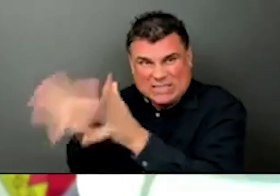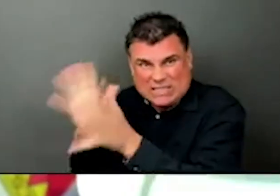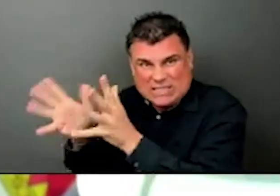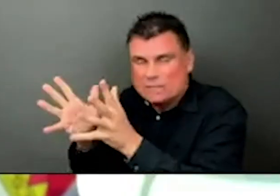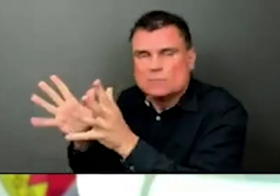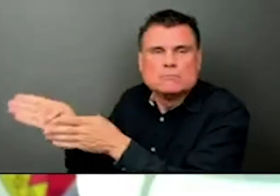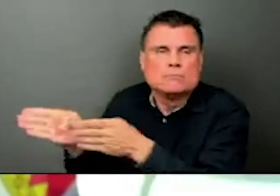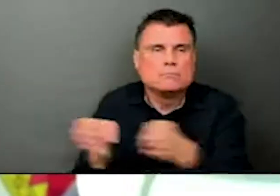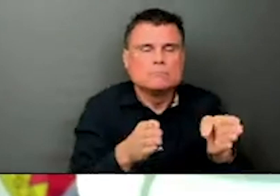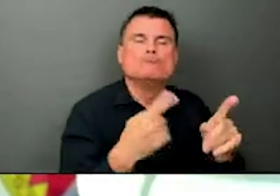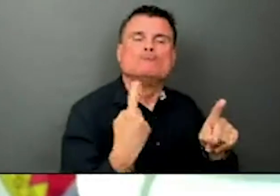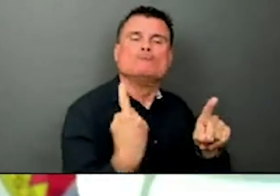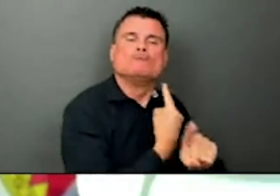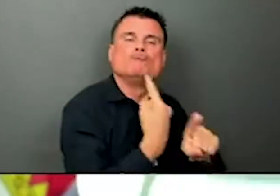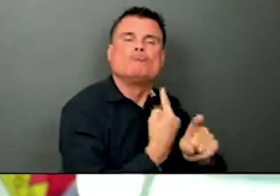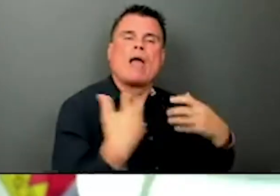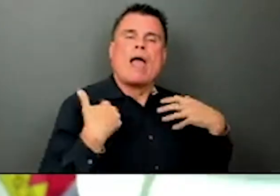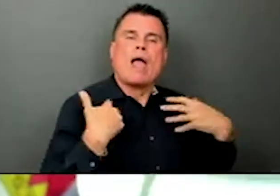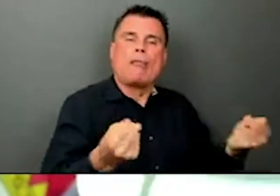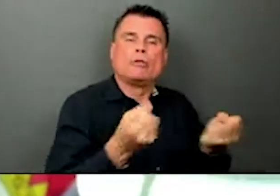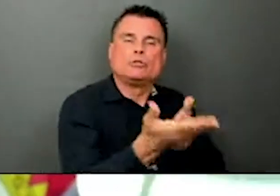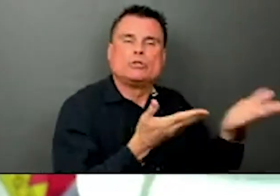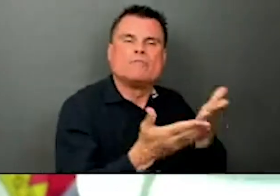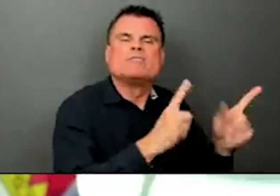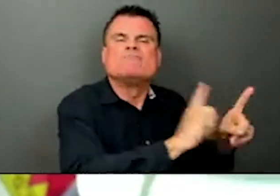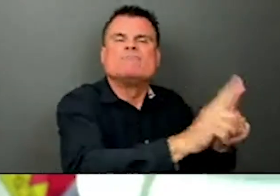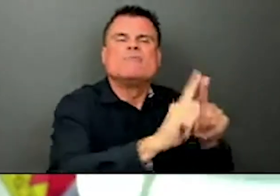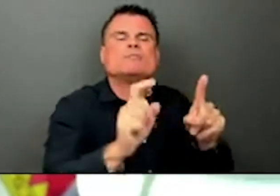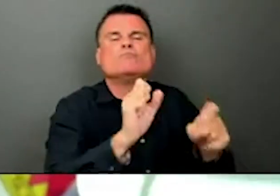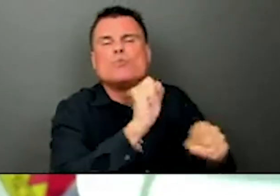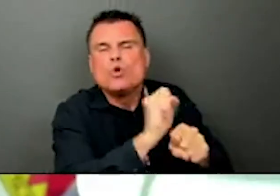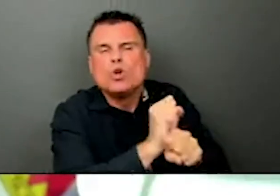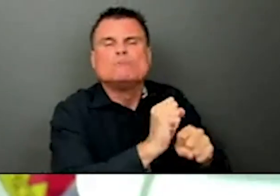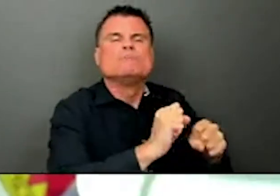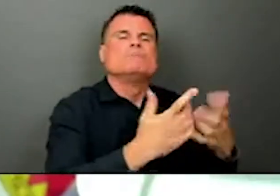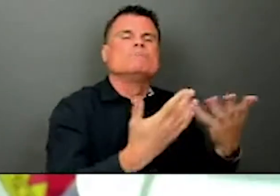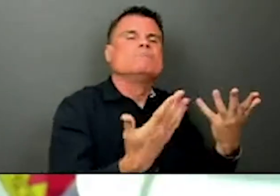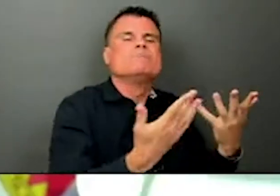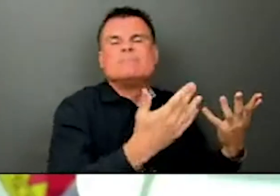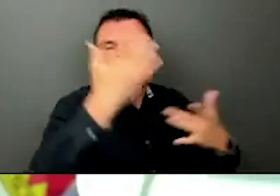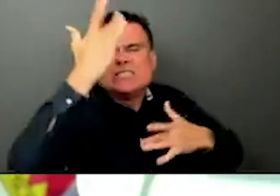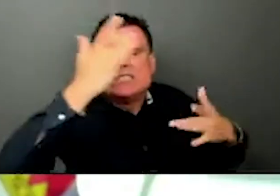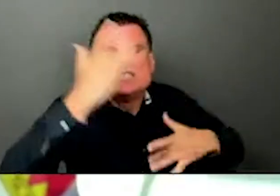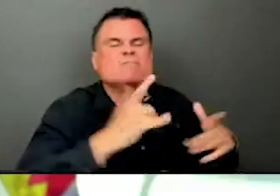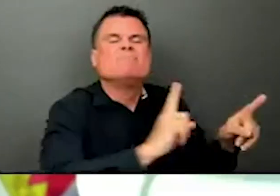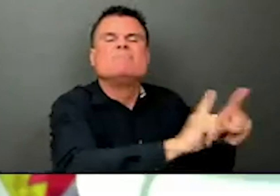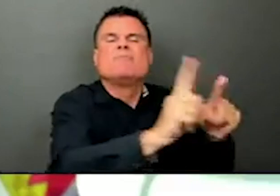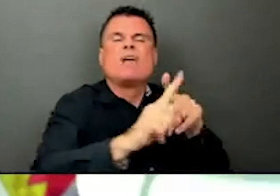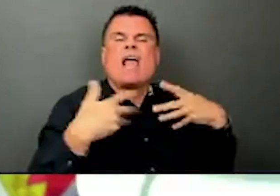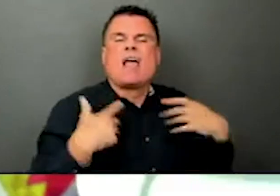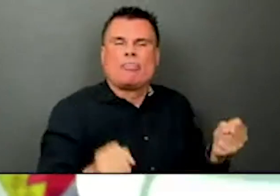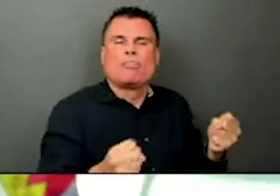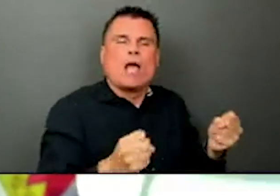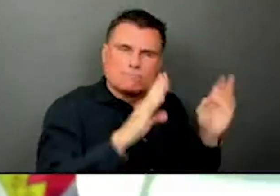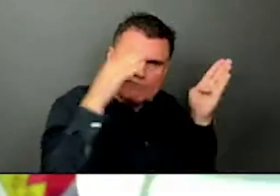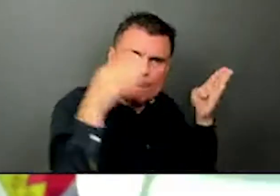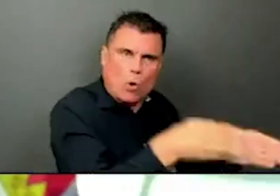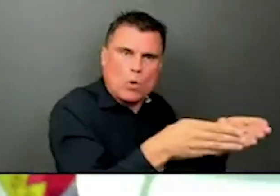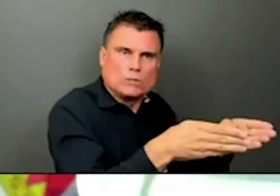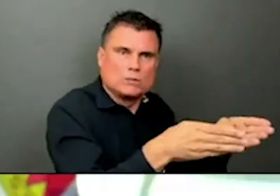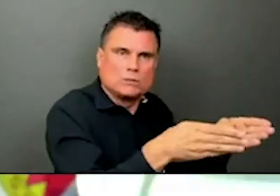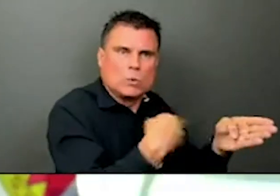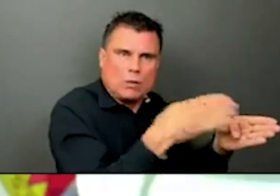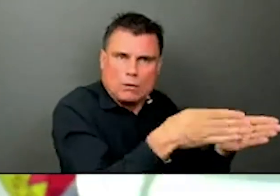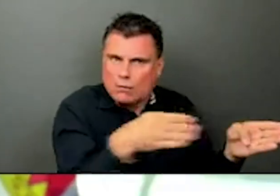In BC, strong local public health teams of public health nurses, environmental health officers under the leadership of medical health